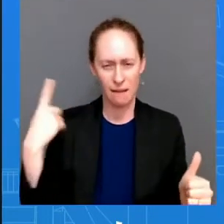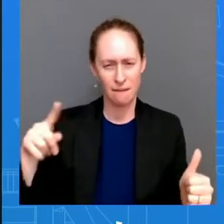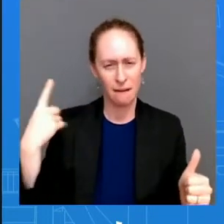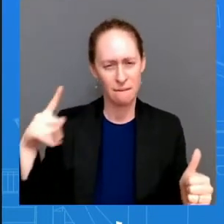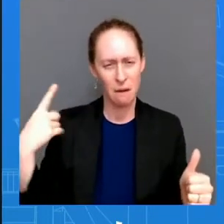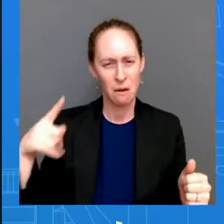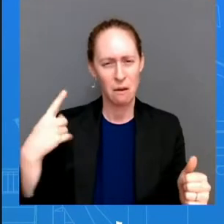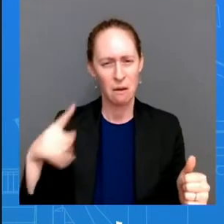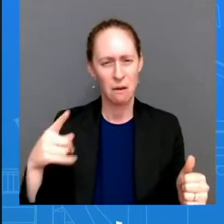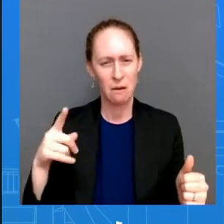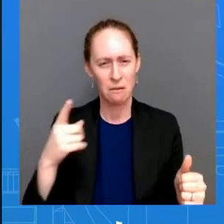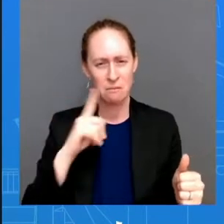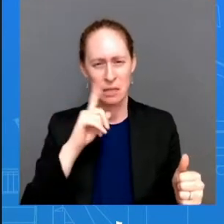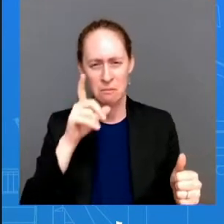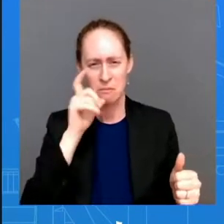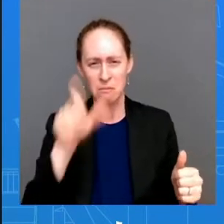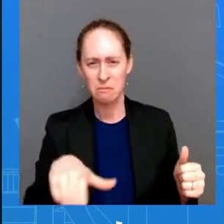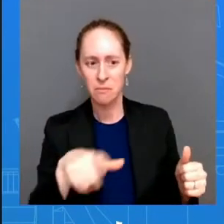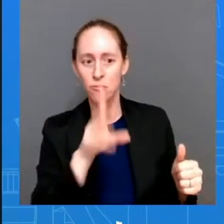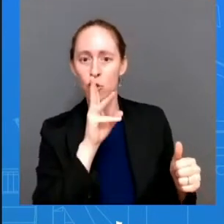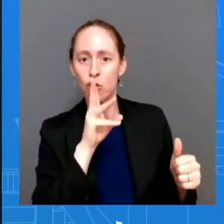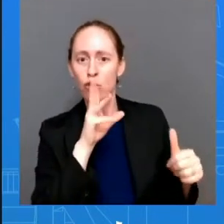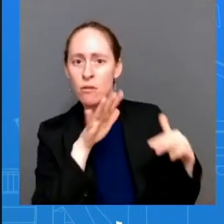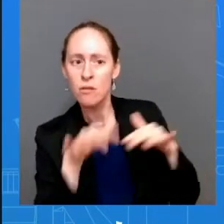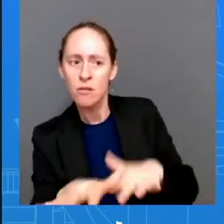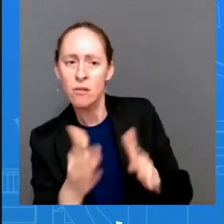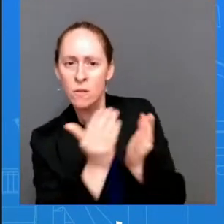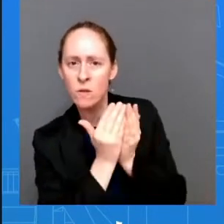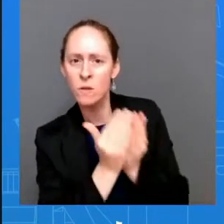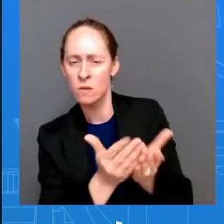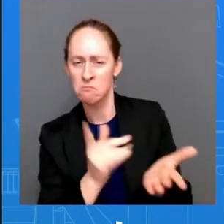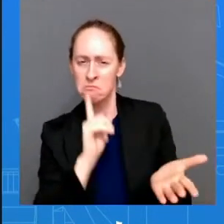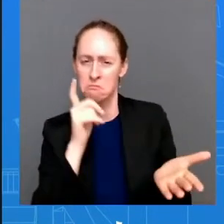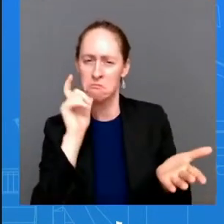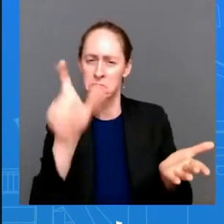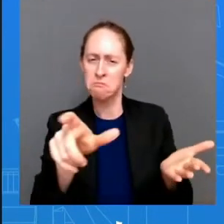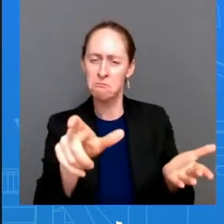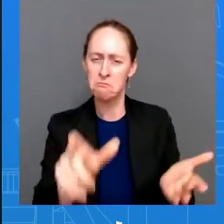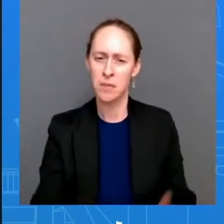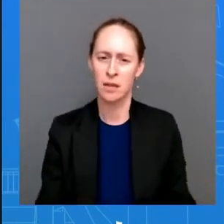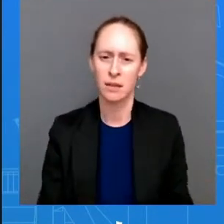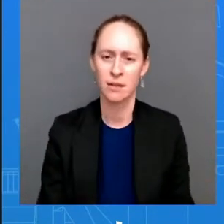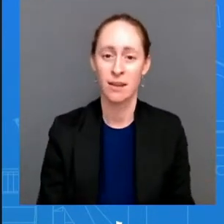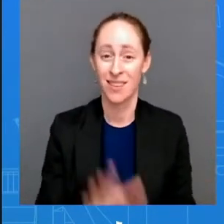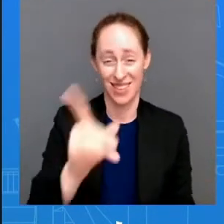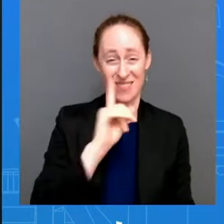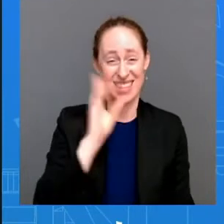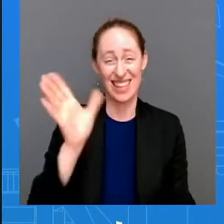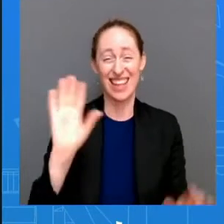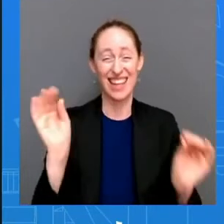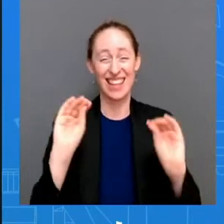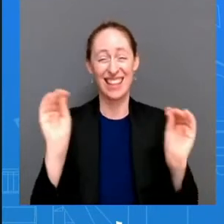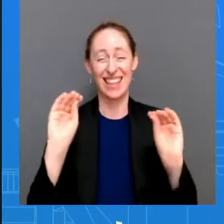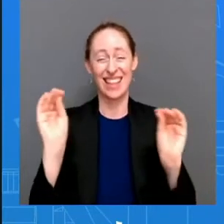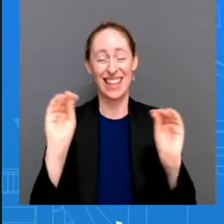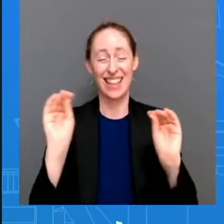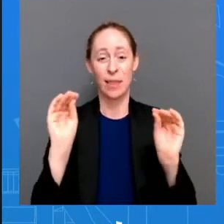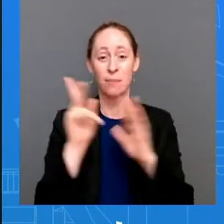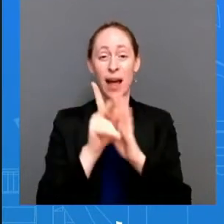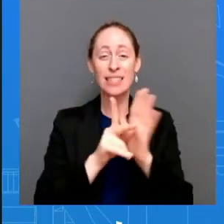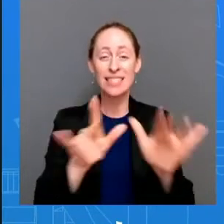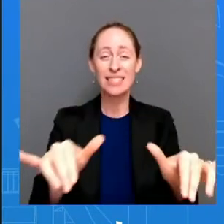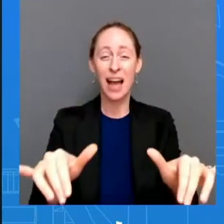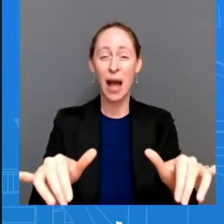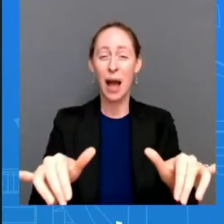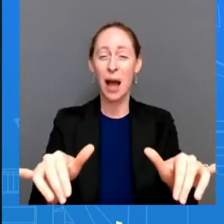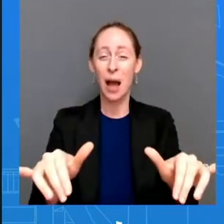uh nancy uh but again it doesn't change anything the president spoke to president xi just last week uh they had